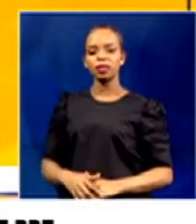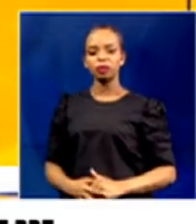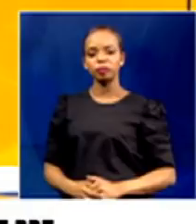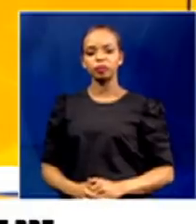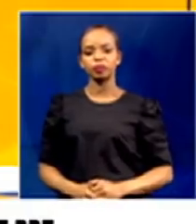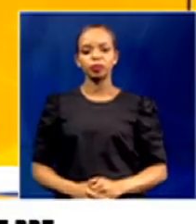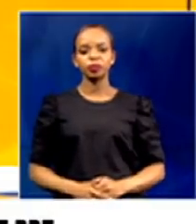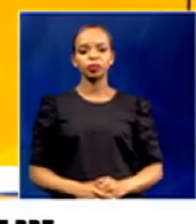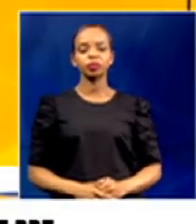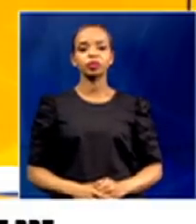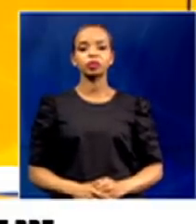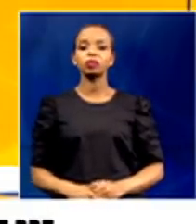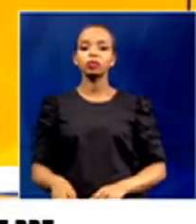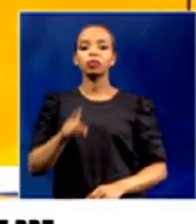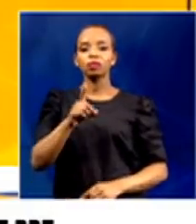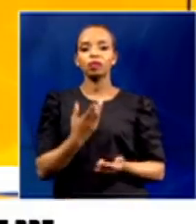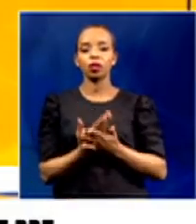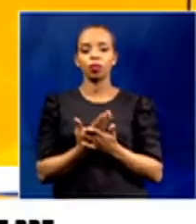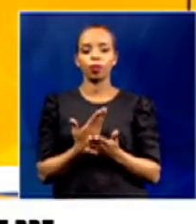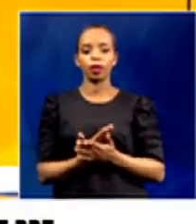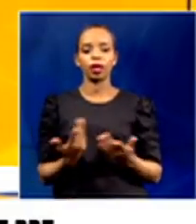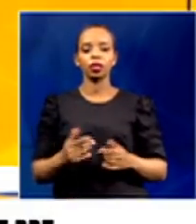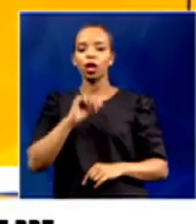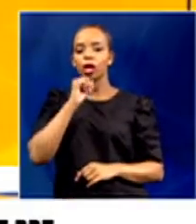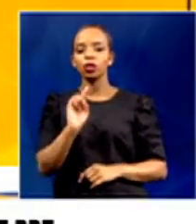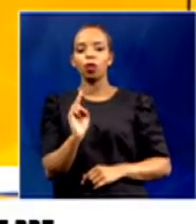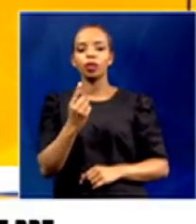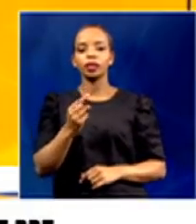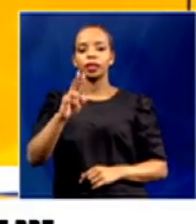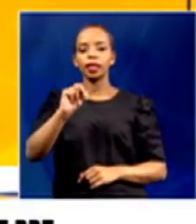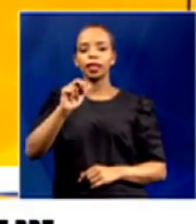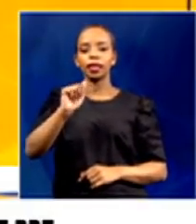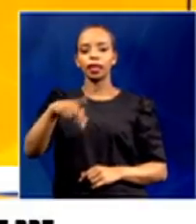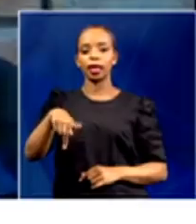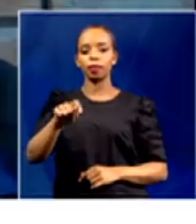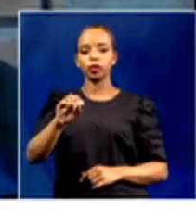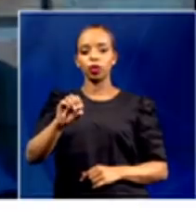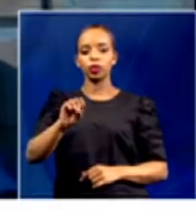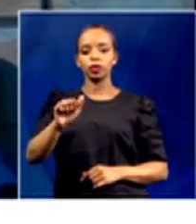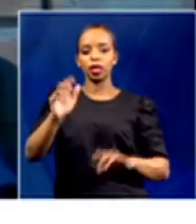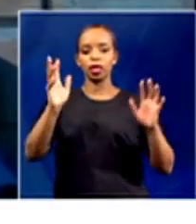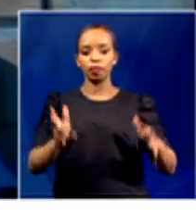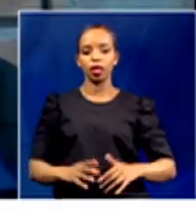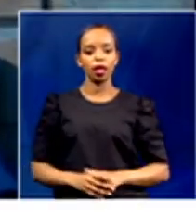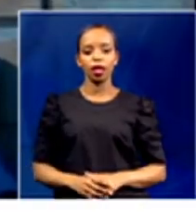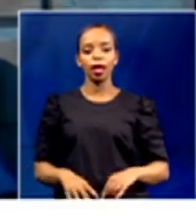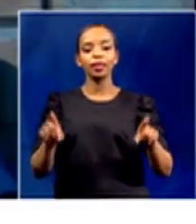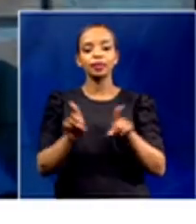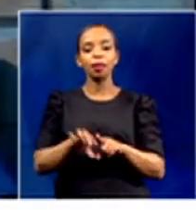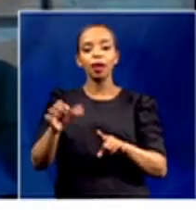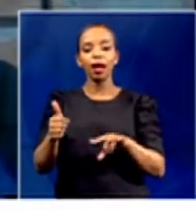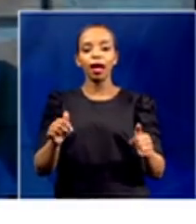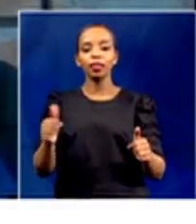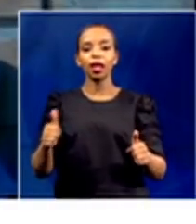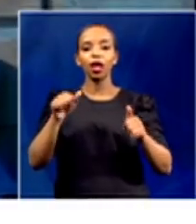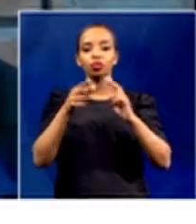We've put this constantly, and not only as NAPTOSA, as the other unions as well. We've constantly said that when the teacher